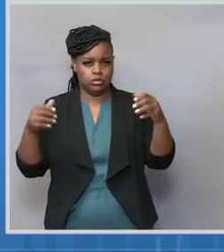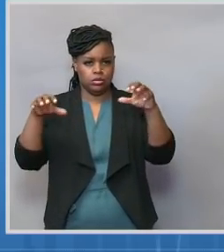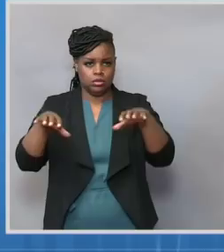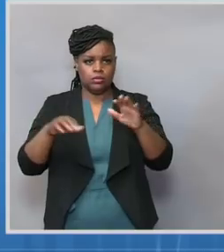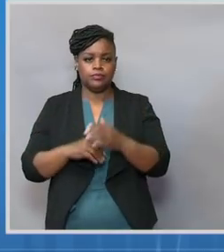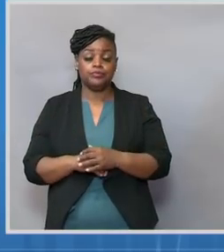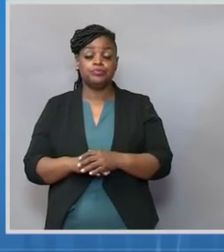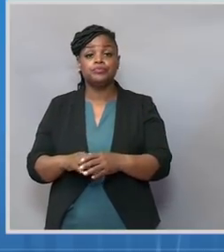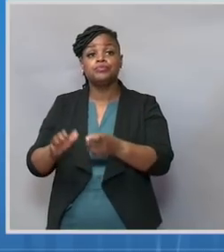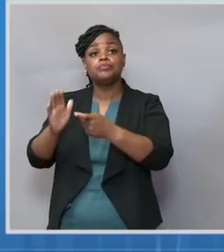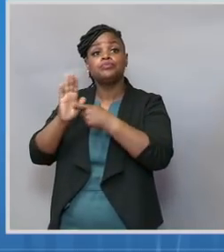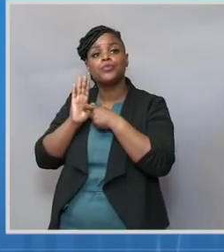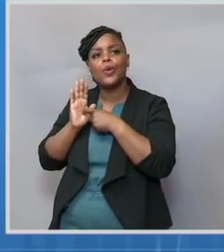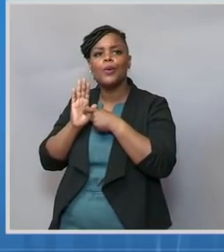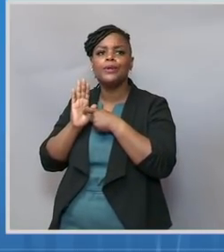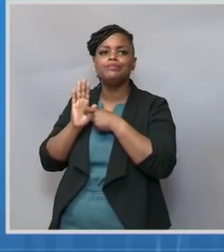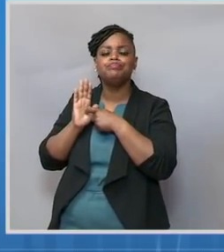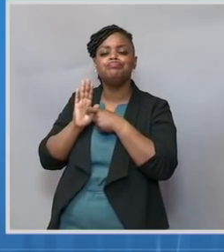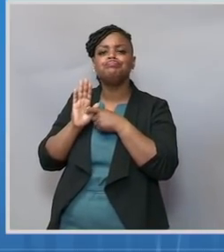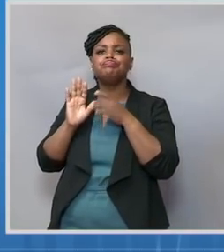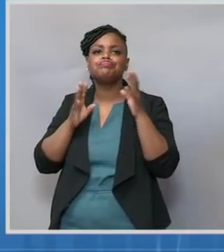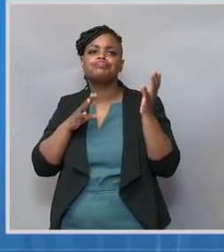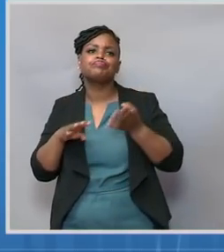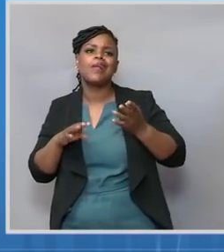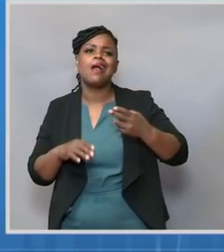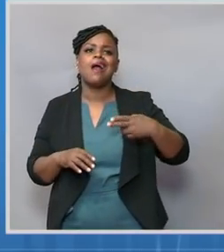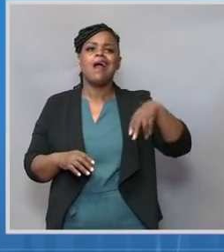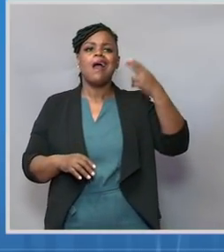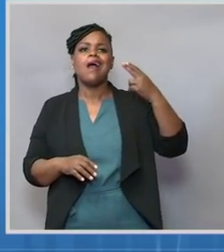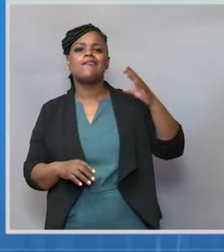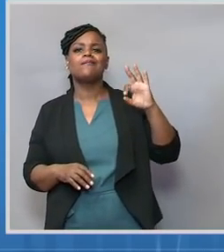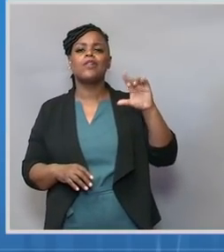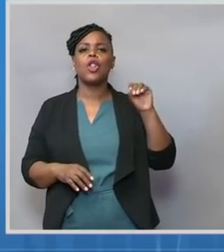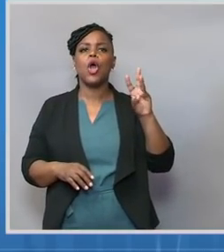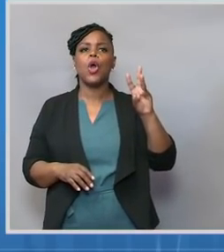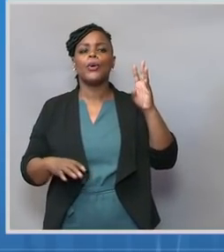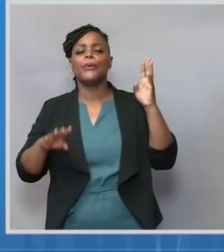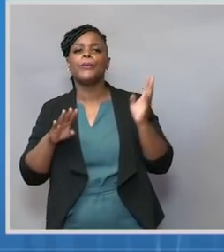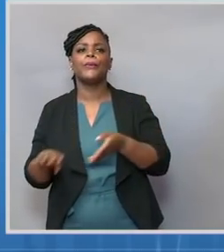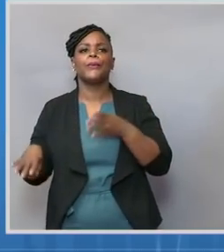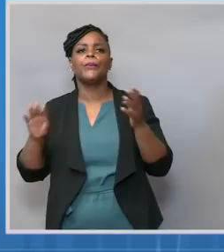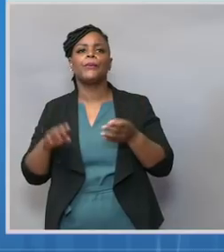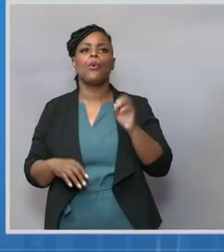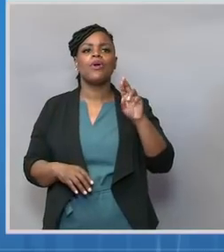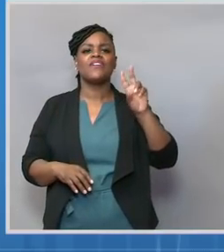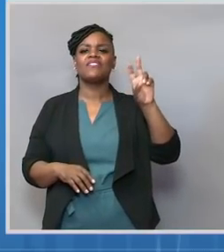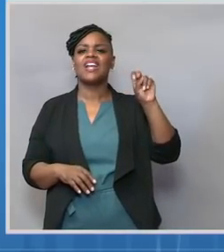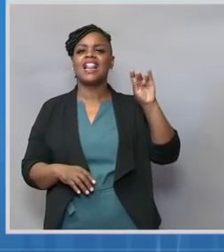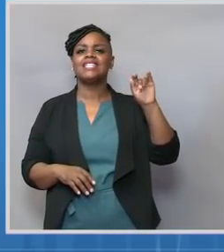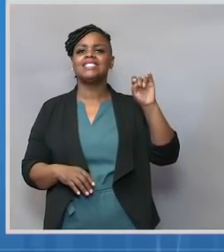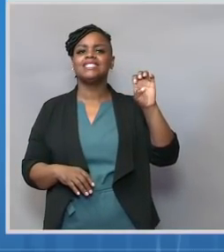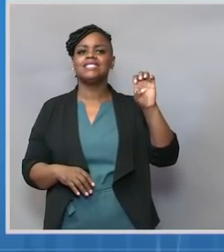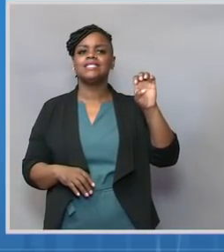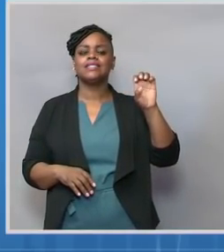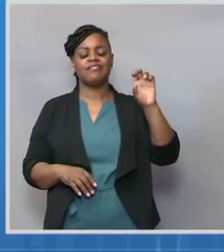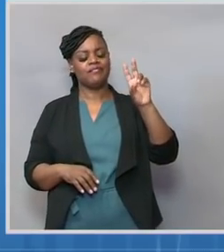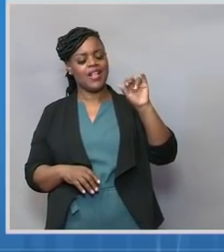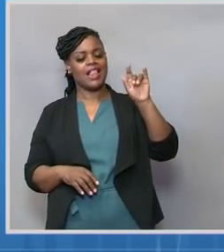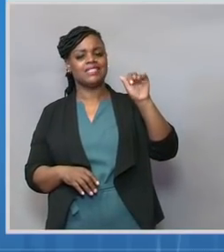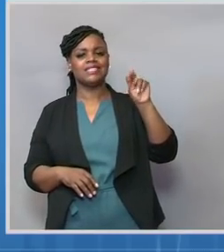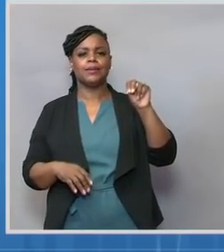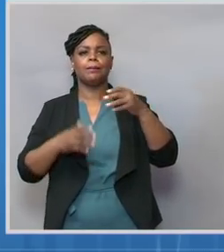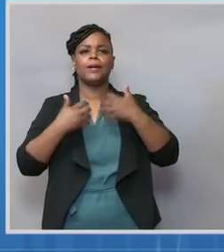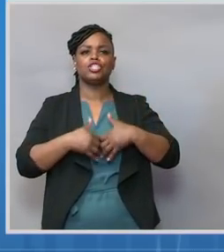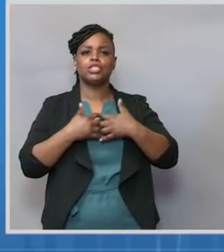-flow devices or non-invasive ventilation, to the final most extreme of those requiring mechanical